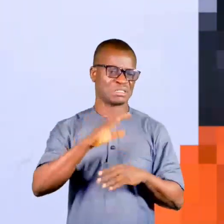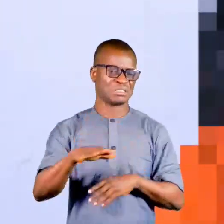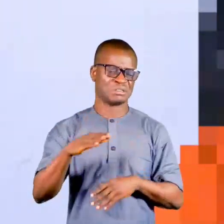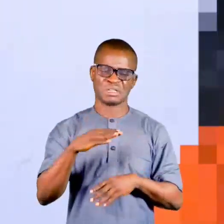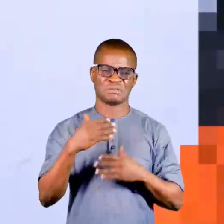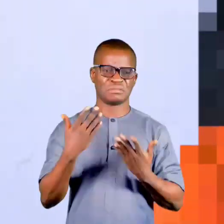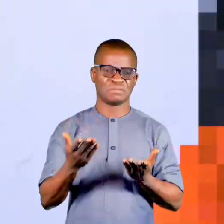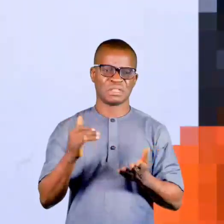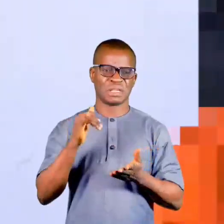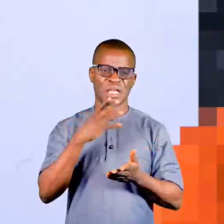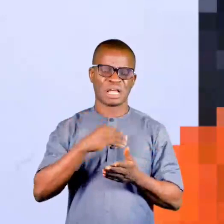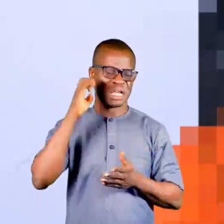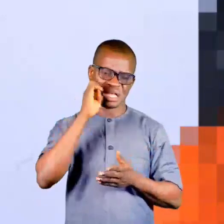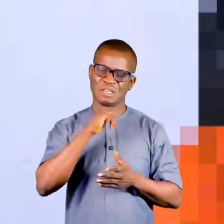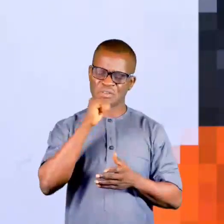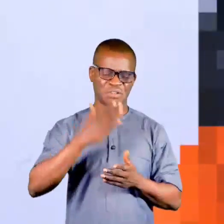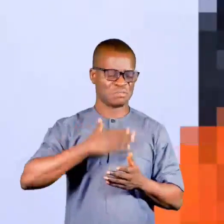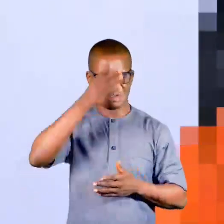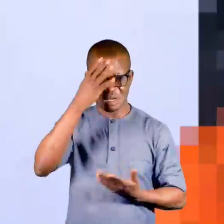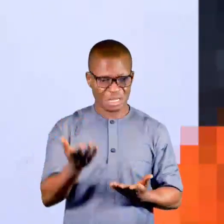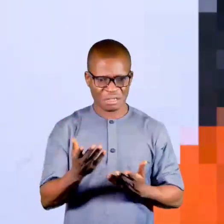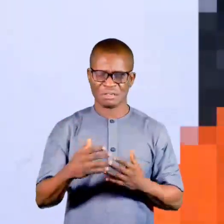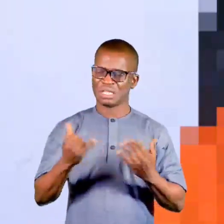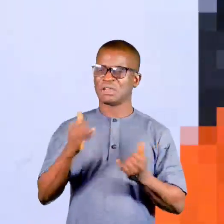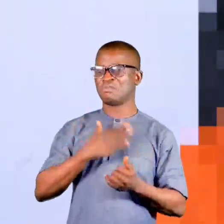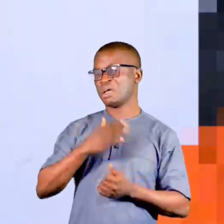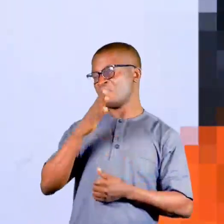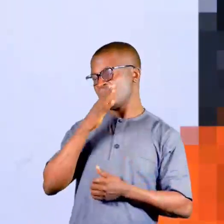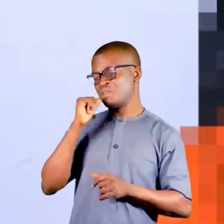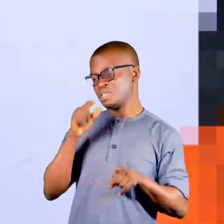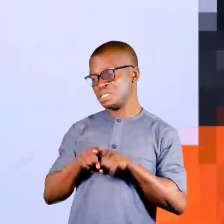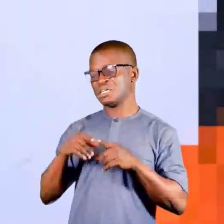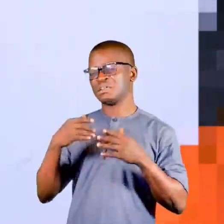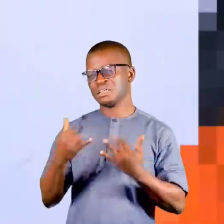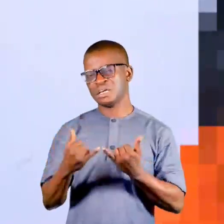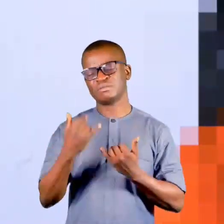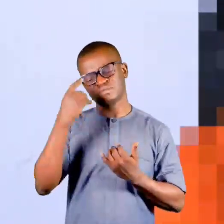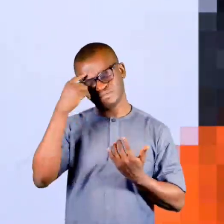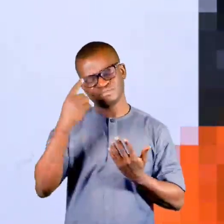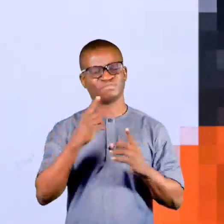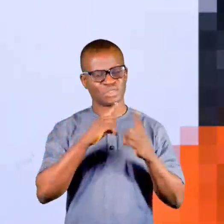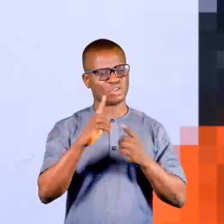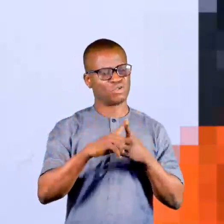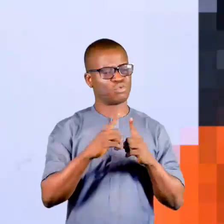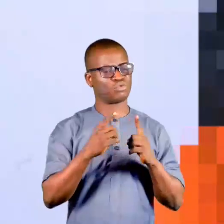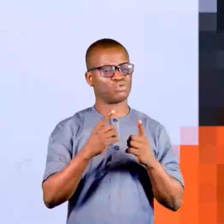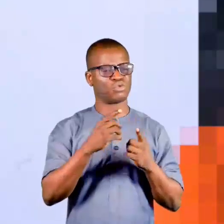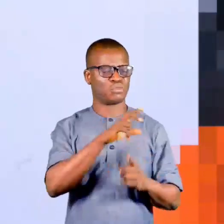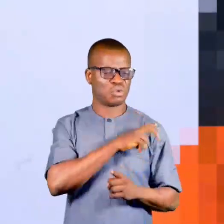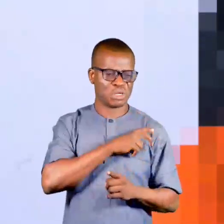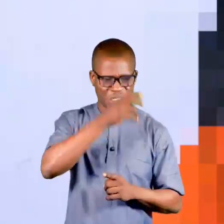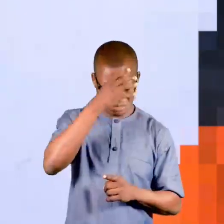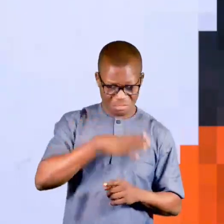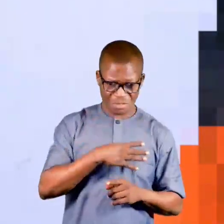and he is not my dad. So then my mom sister asked to talk with the